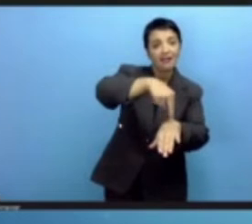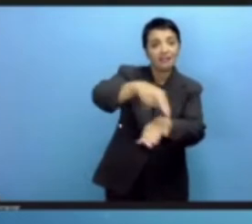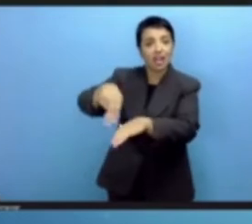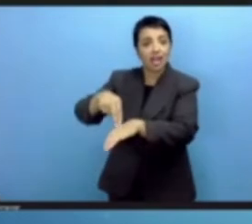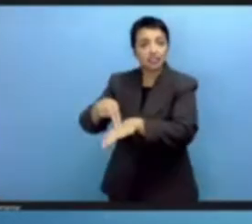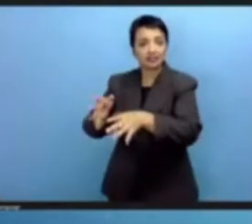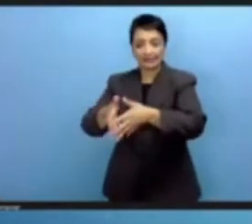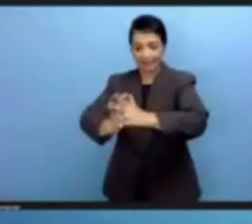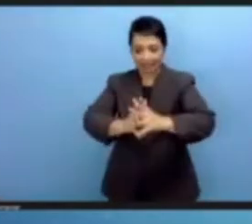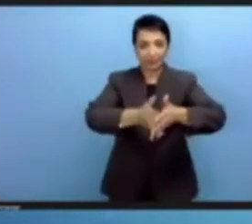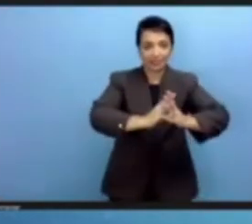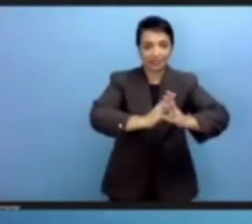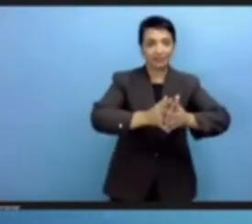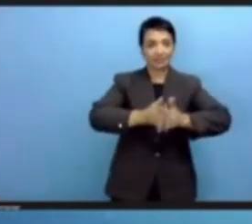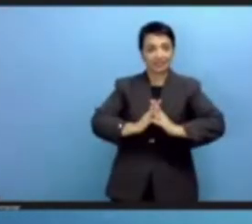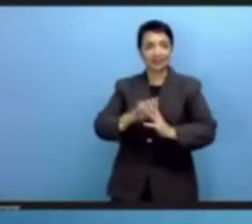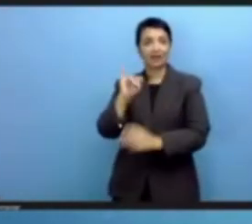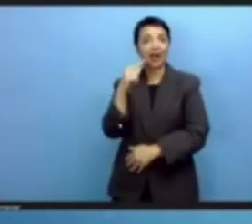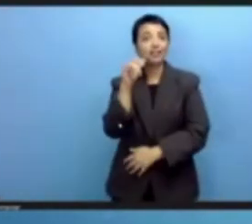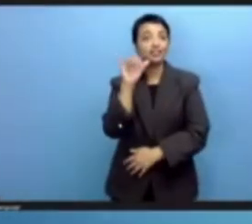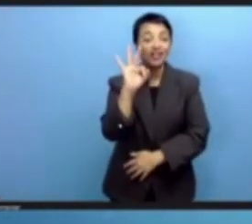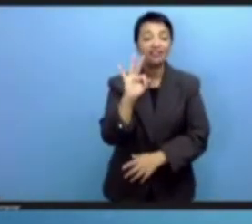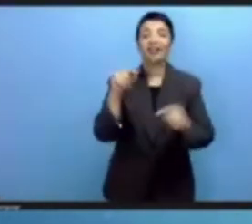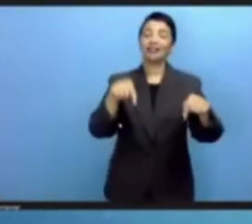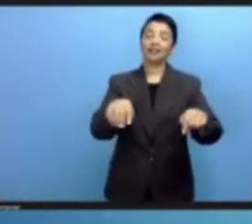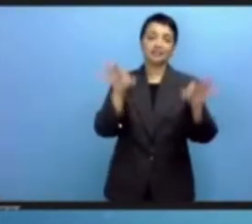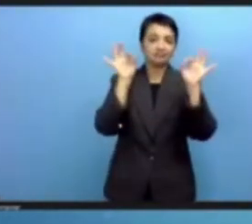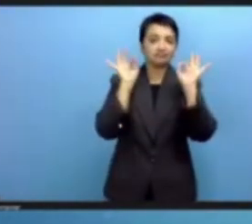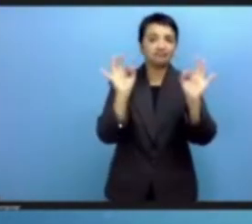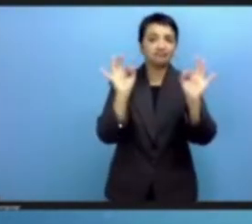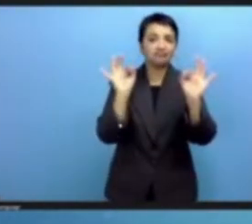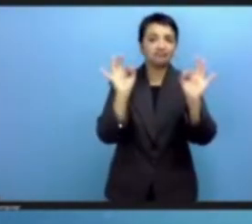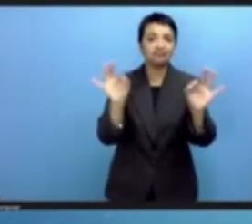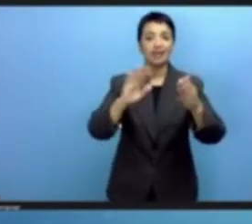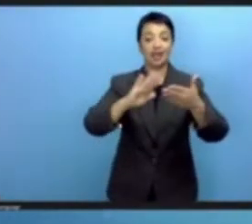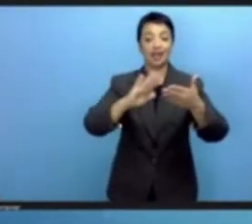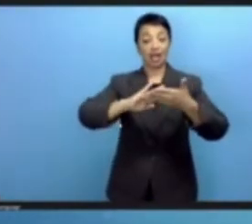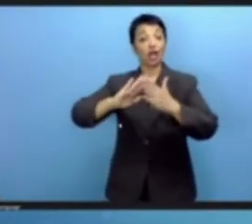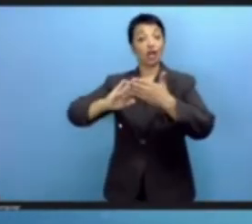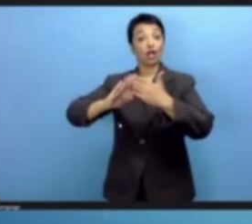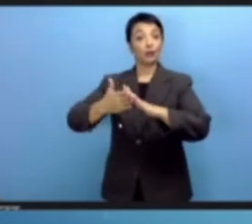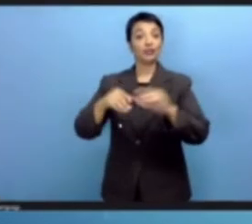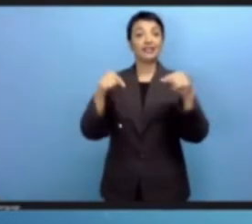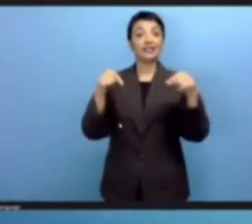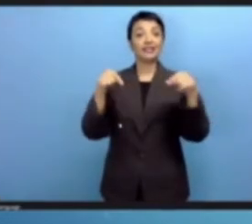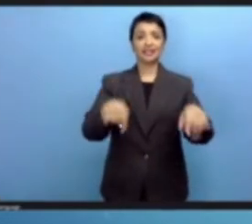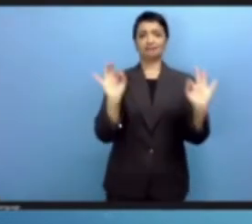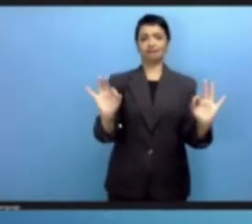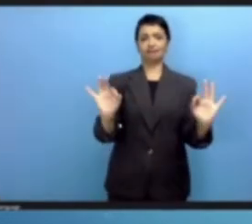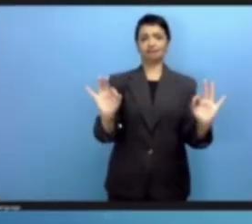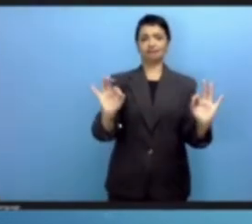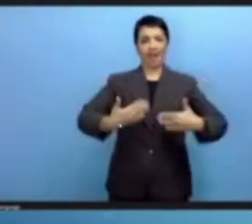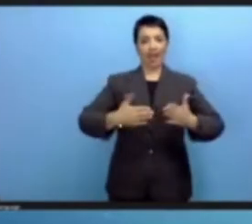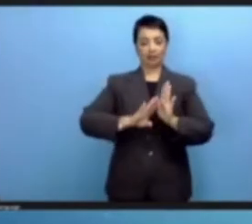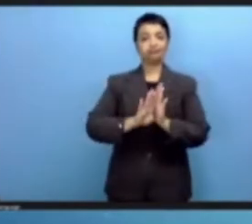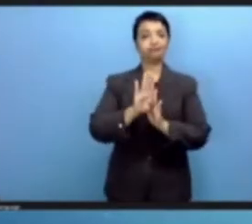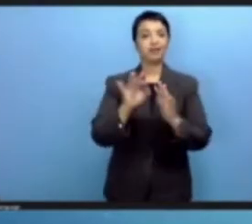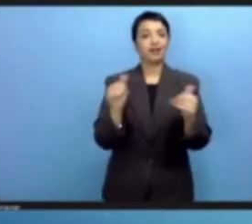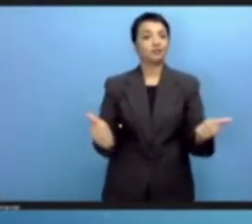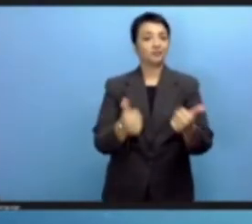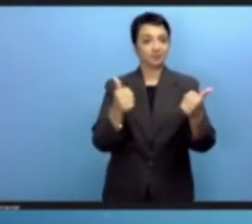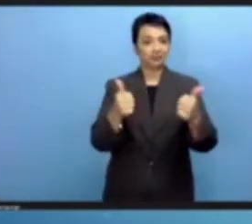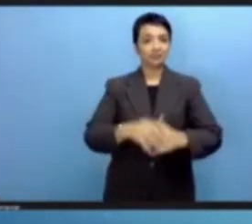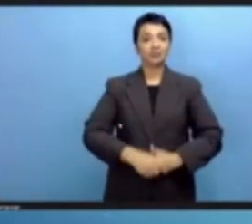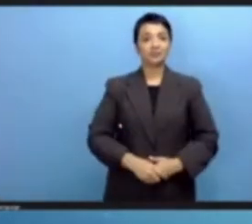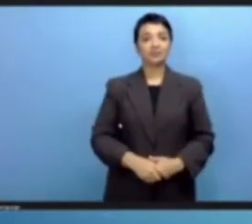truly becoming a community that's built from the bottom up. And it's also great to see